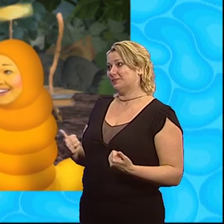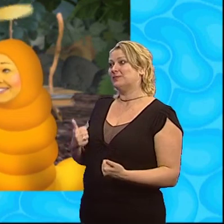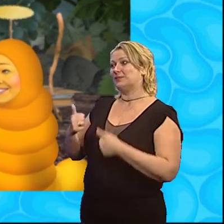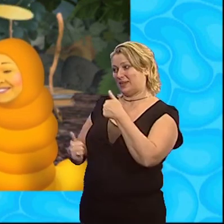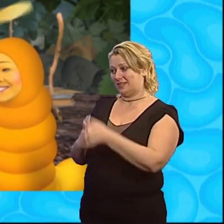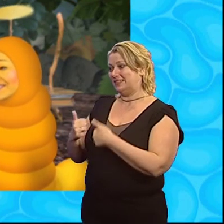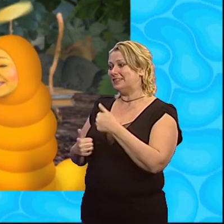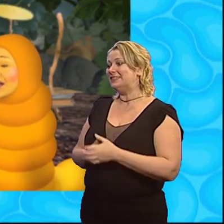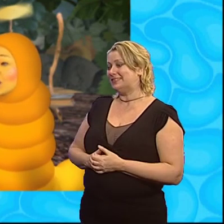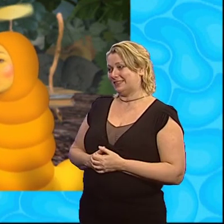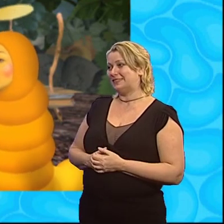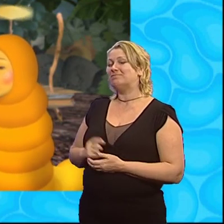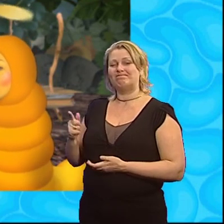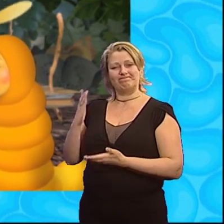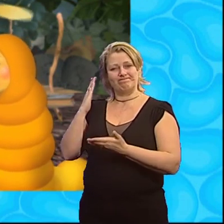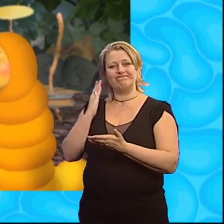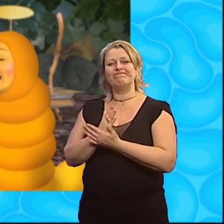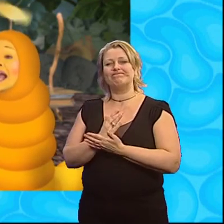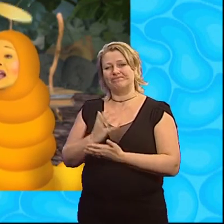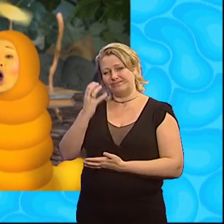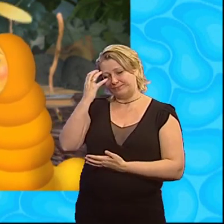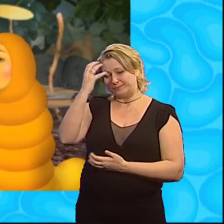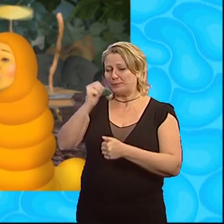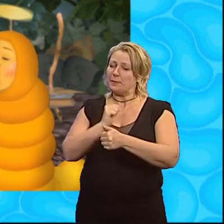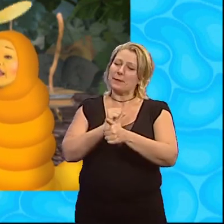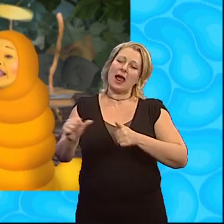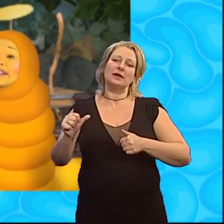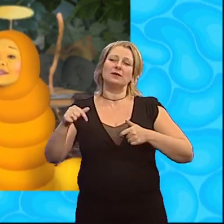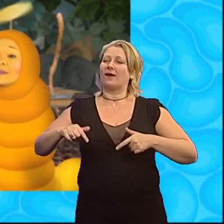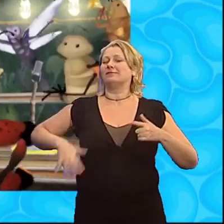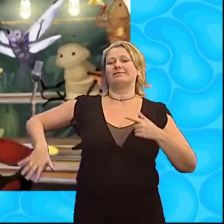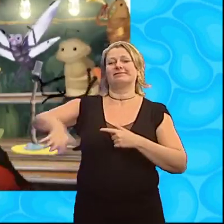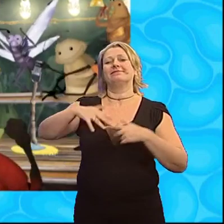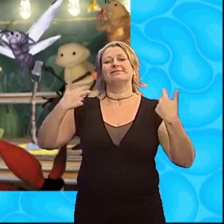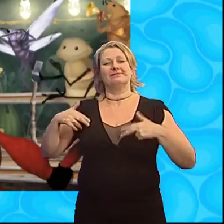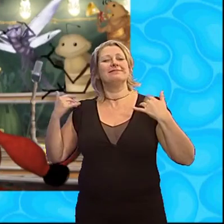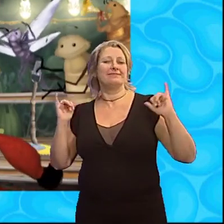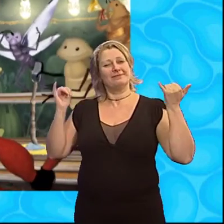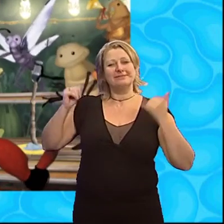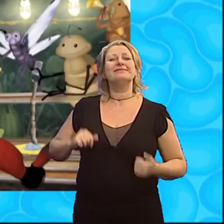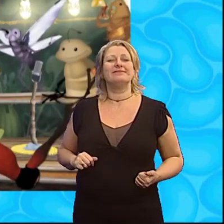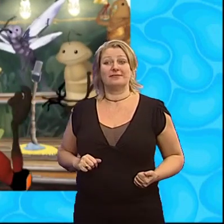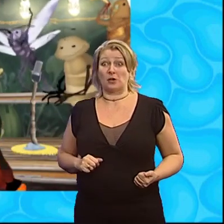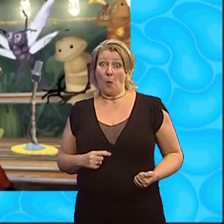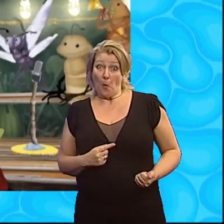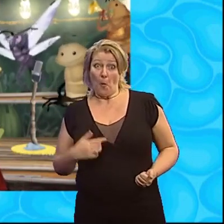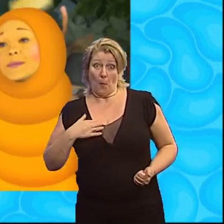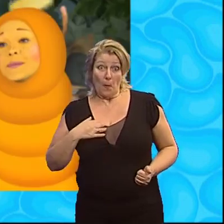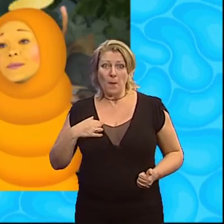Ken. You are truly the king of the concert! If you say so, Grubby.